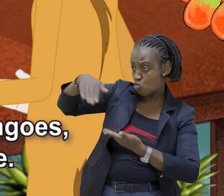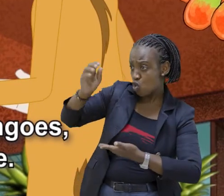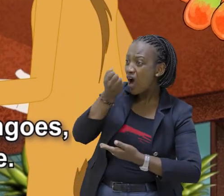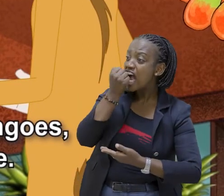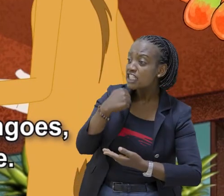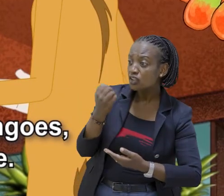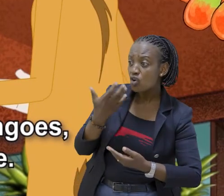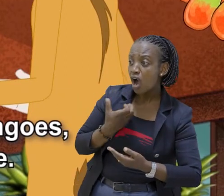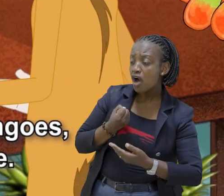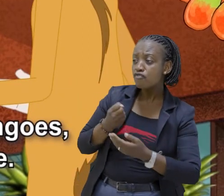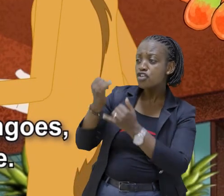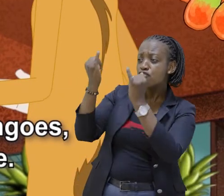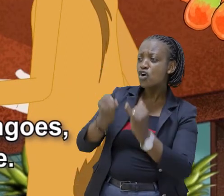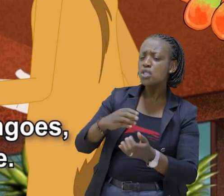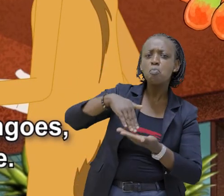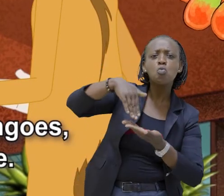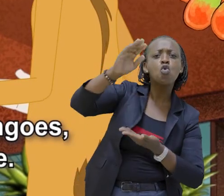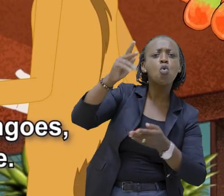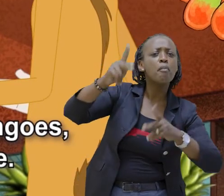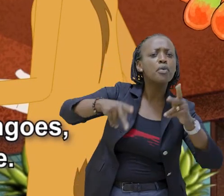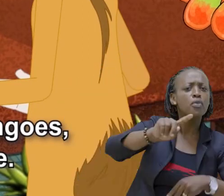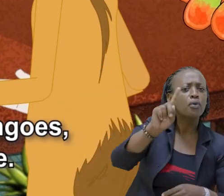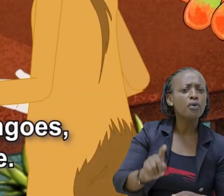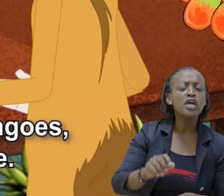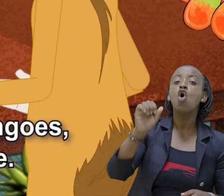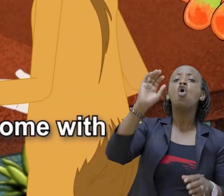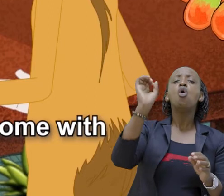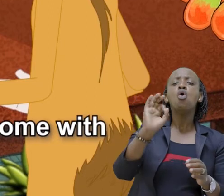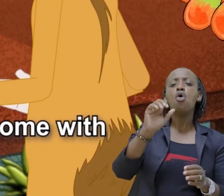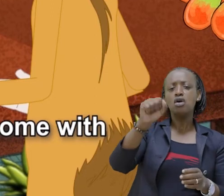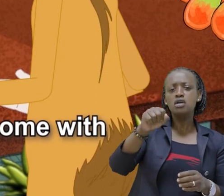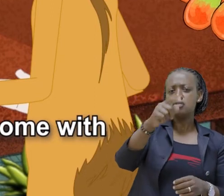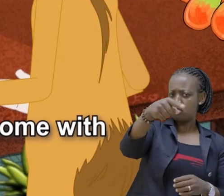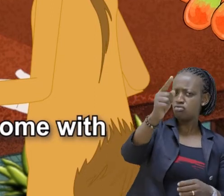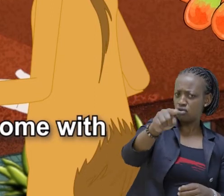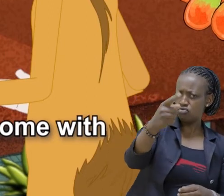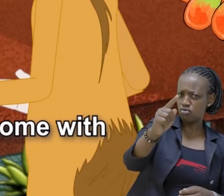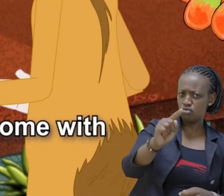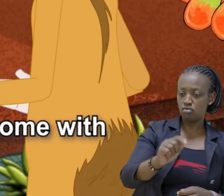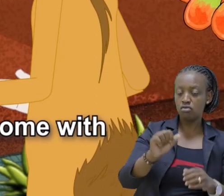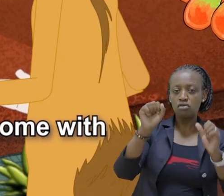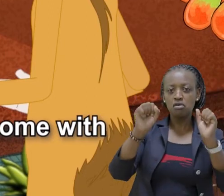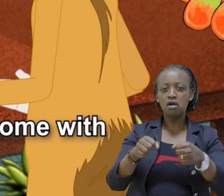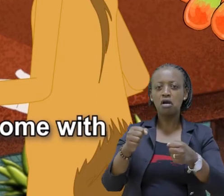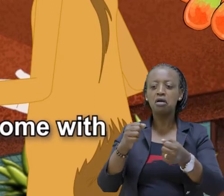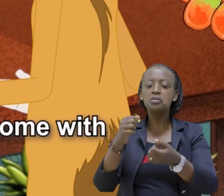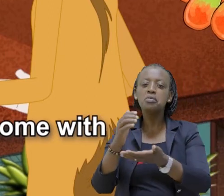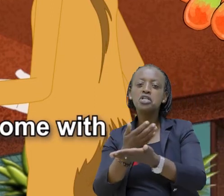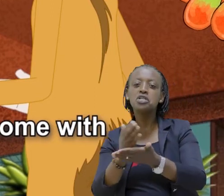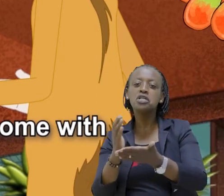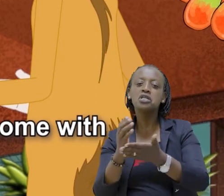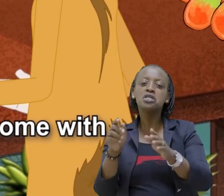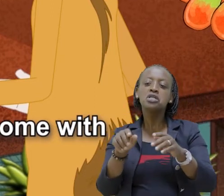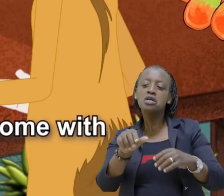need more mangoes Because you have invited more people Oh, yes, you are right We could even